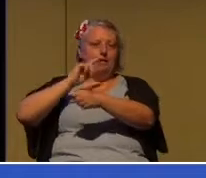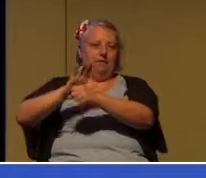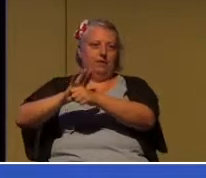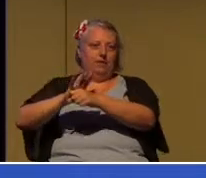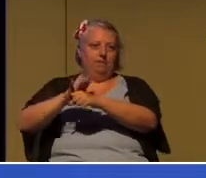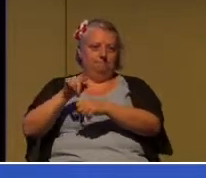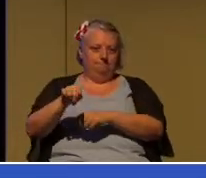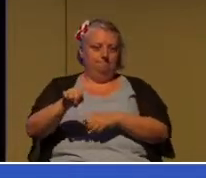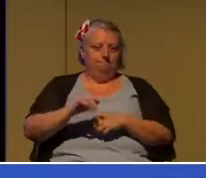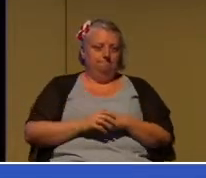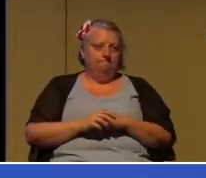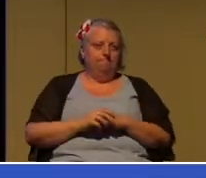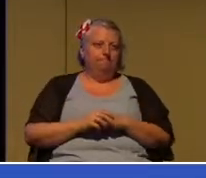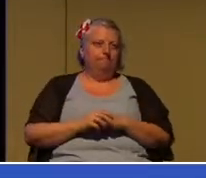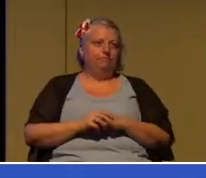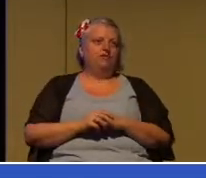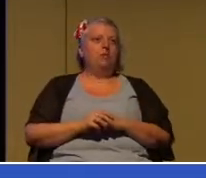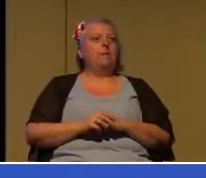made to each other.